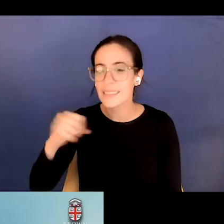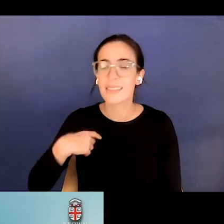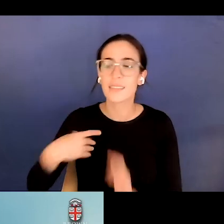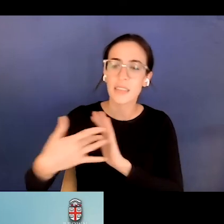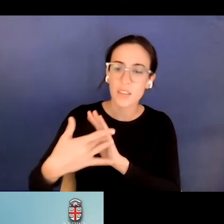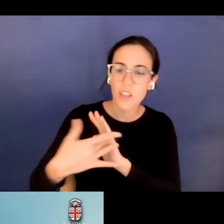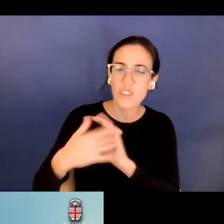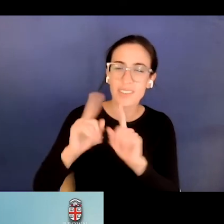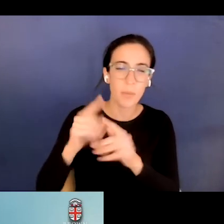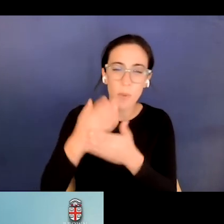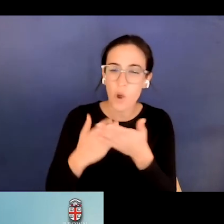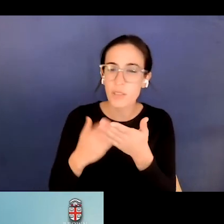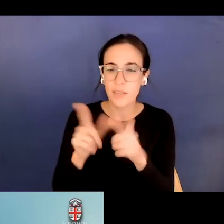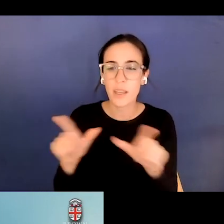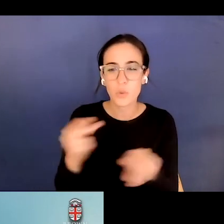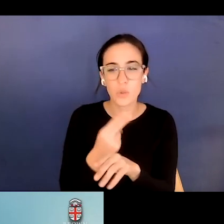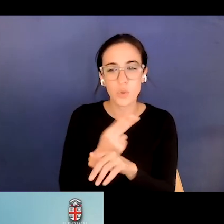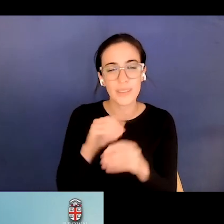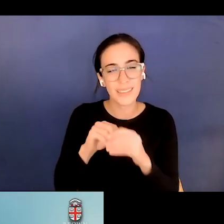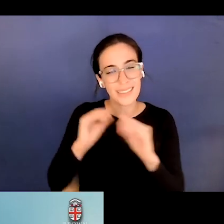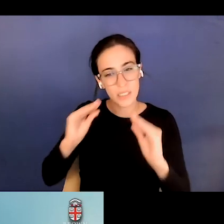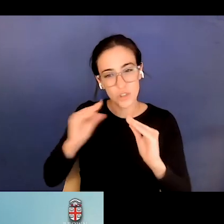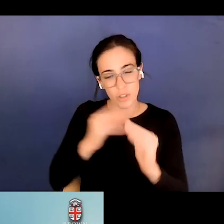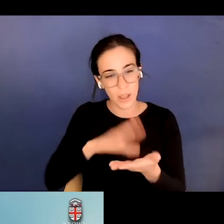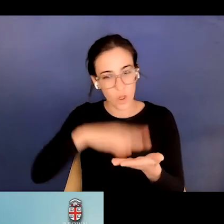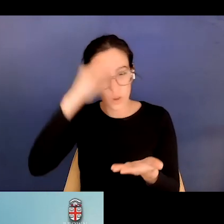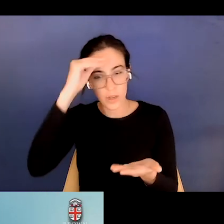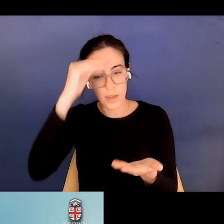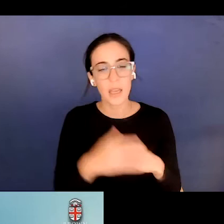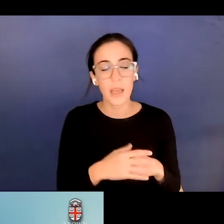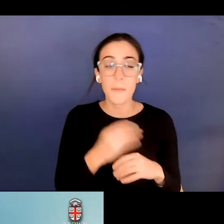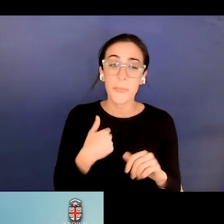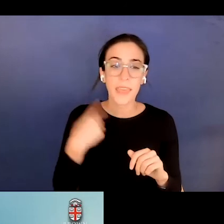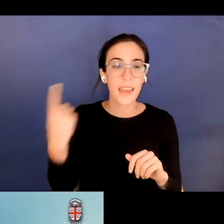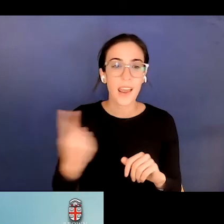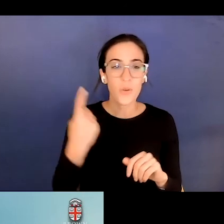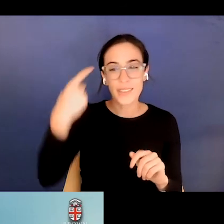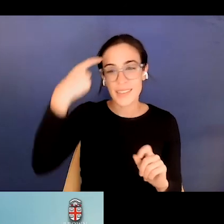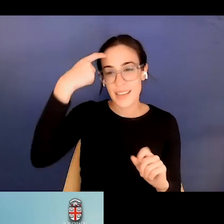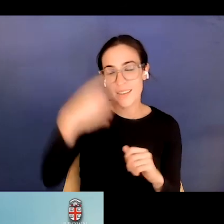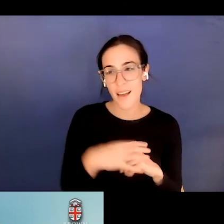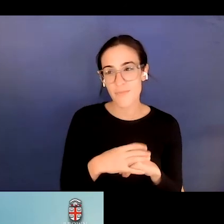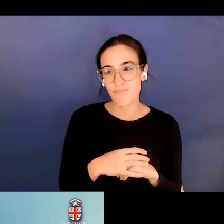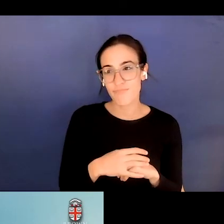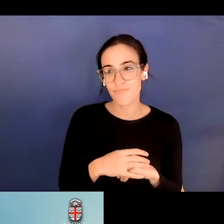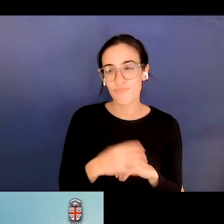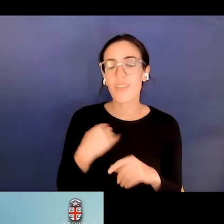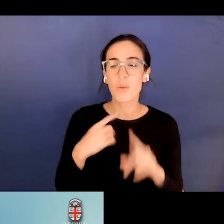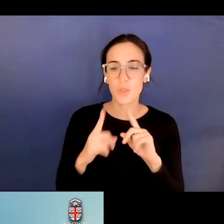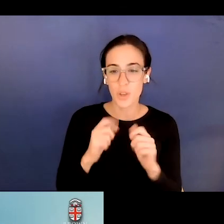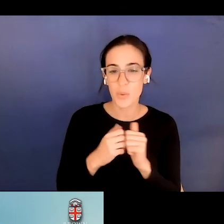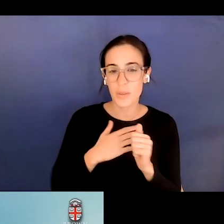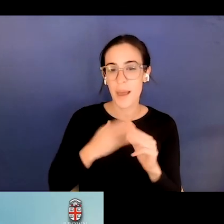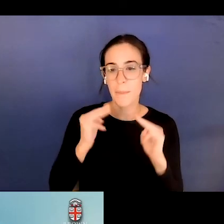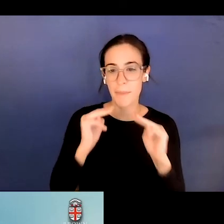language use in teaching and learning. Um, and I always think I was, I was talking with my methods